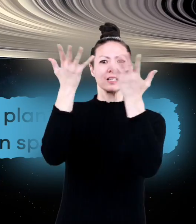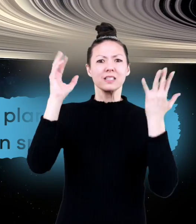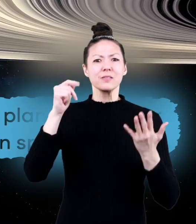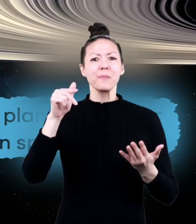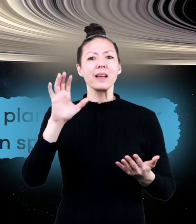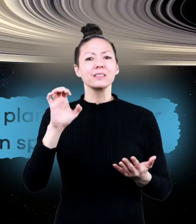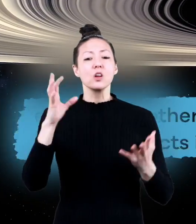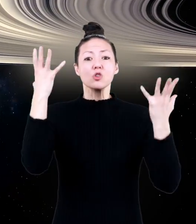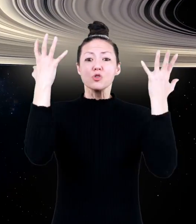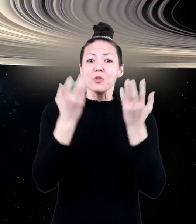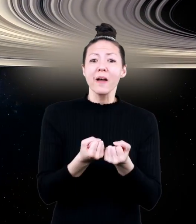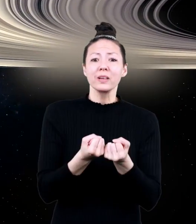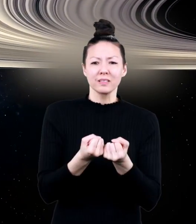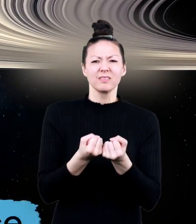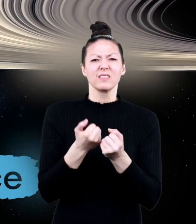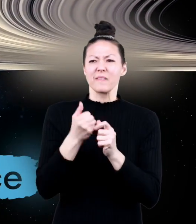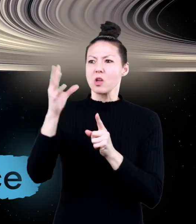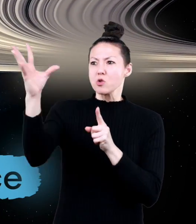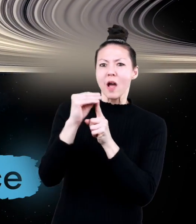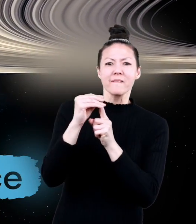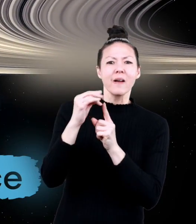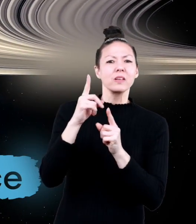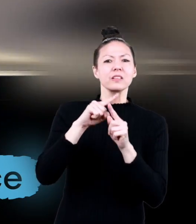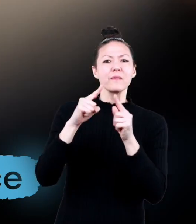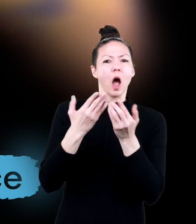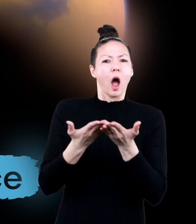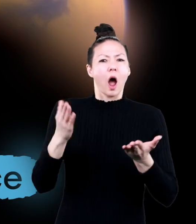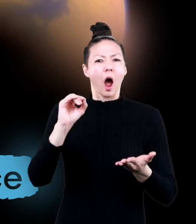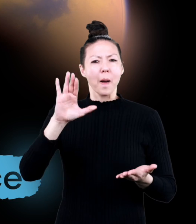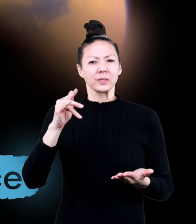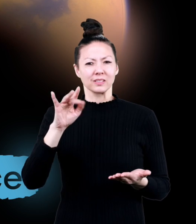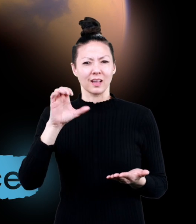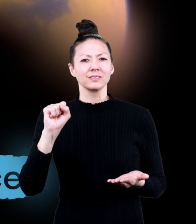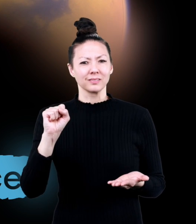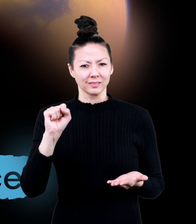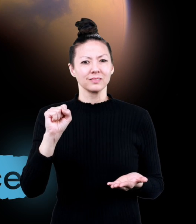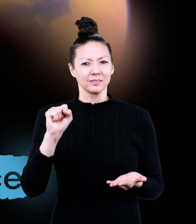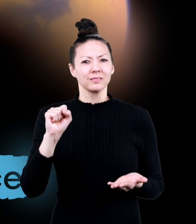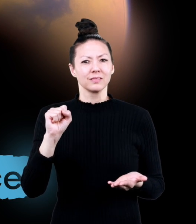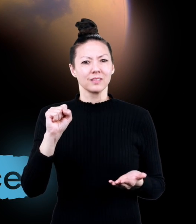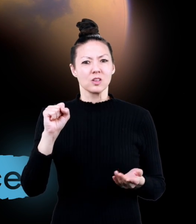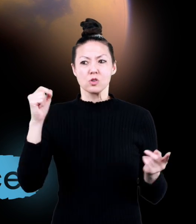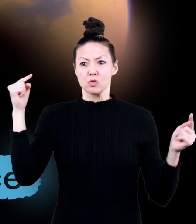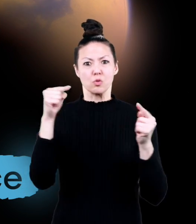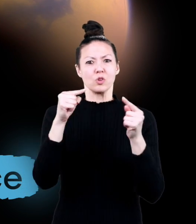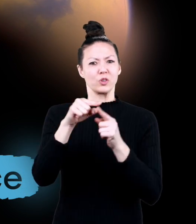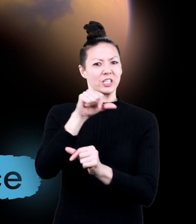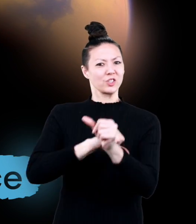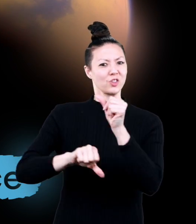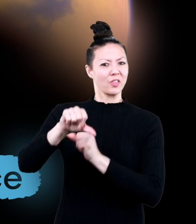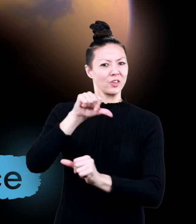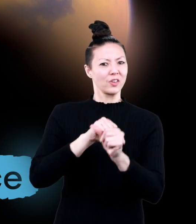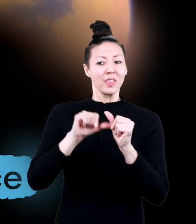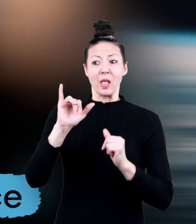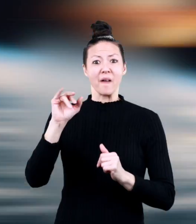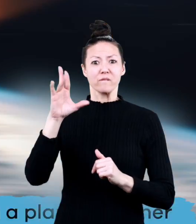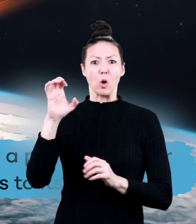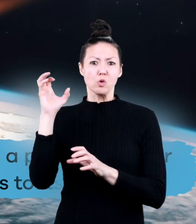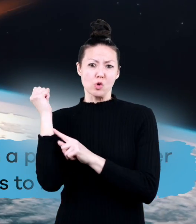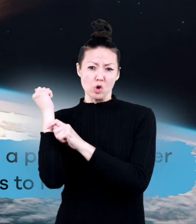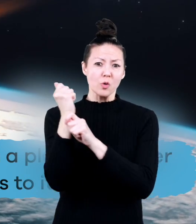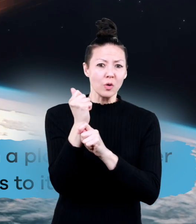space. Gravity, or gravitational force, attracts all objects toward each other.